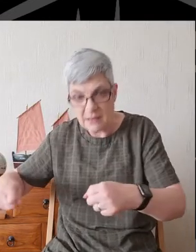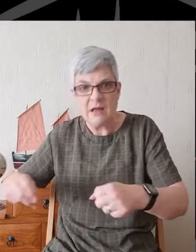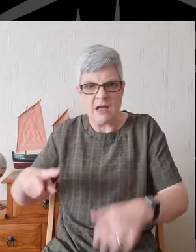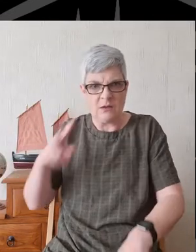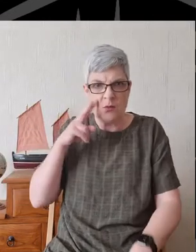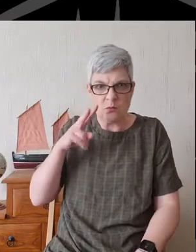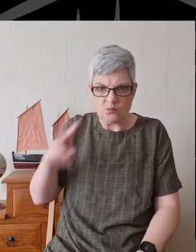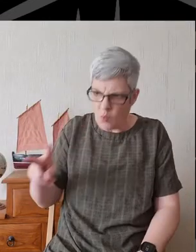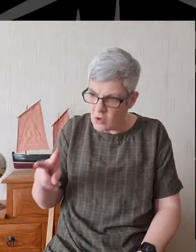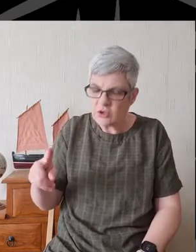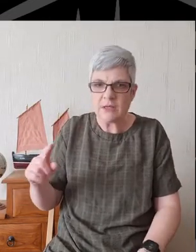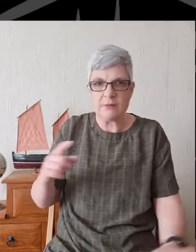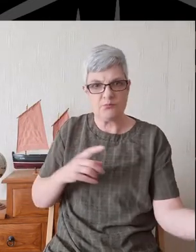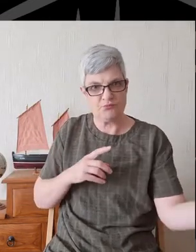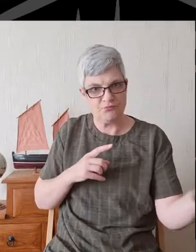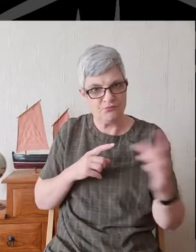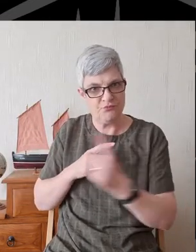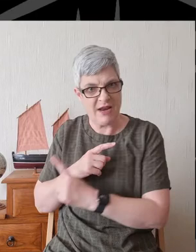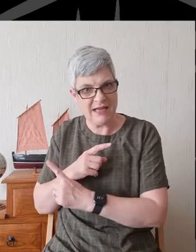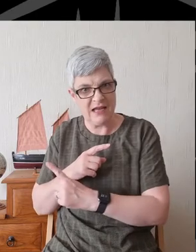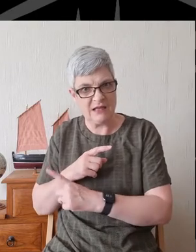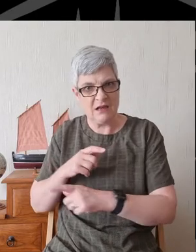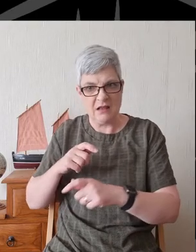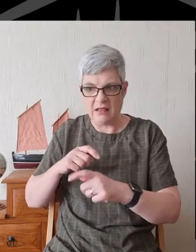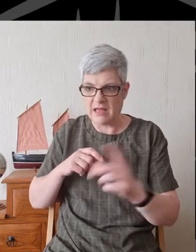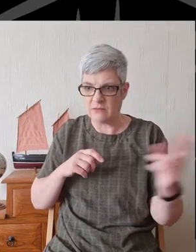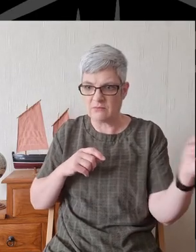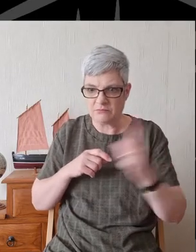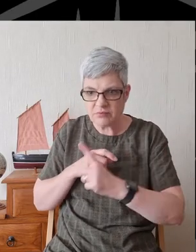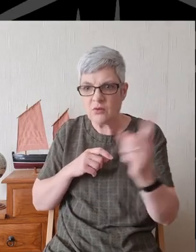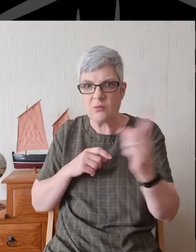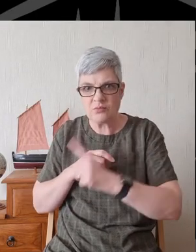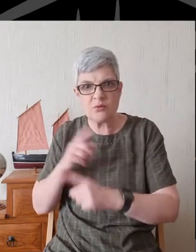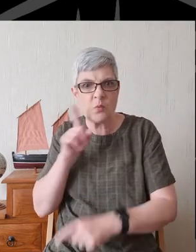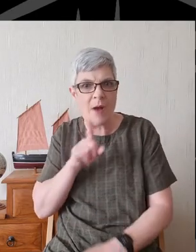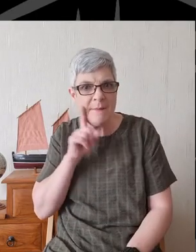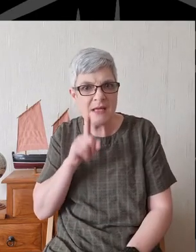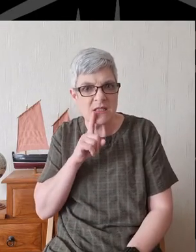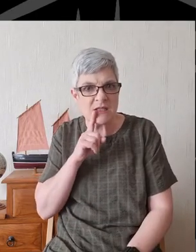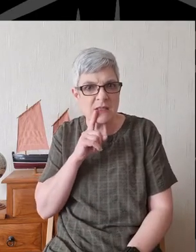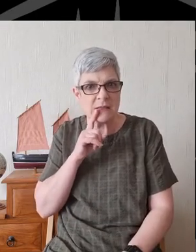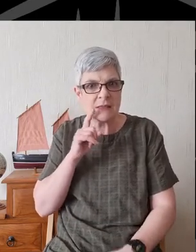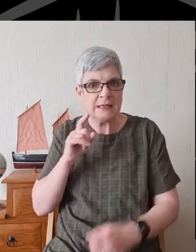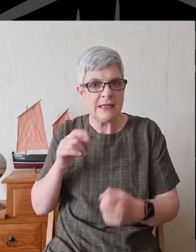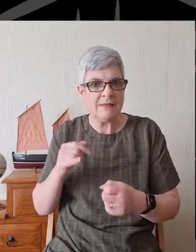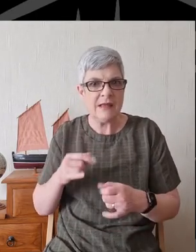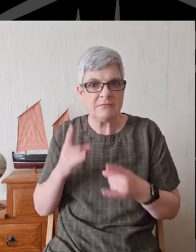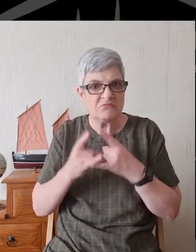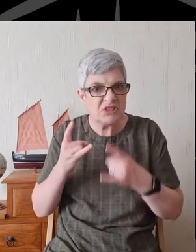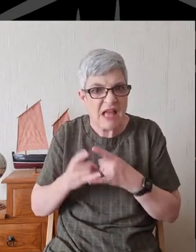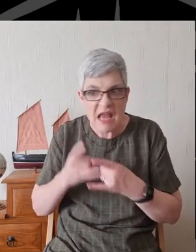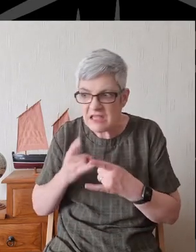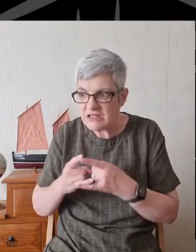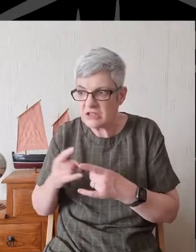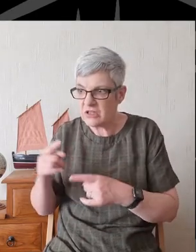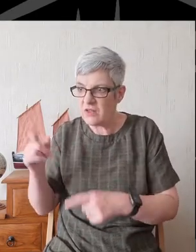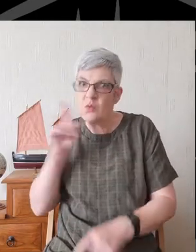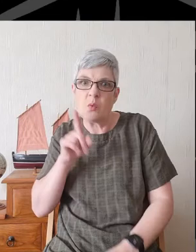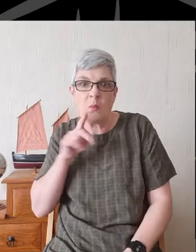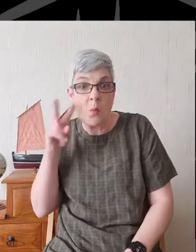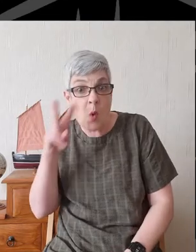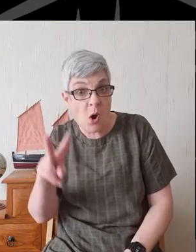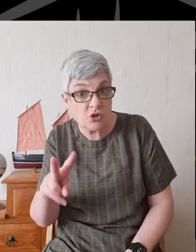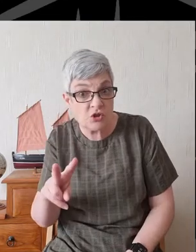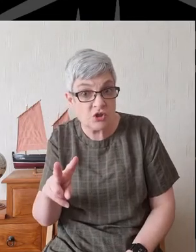brings into the bedroom a string of other women that he has sex with while she watches on. He